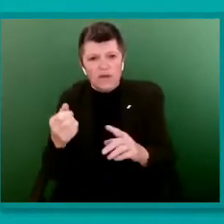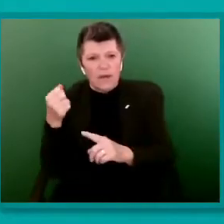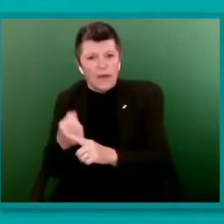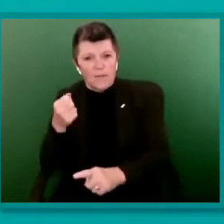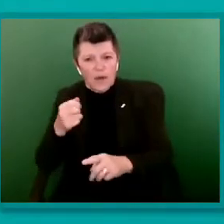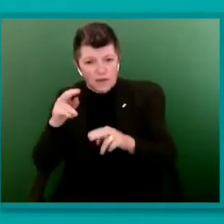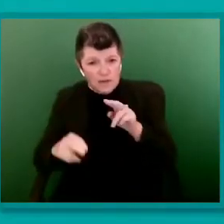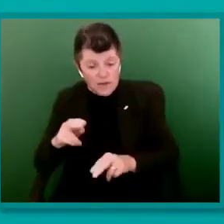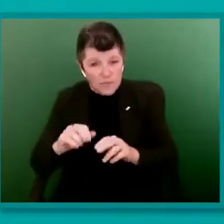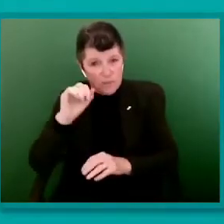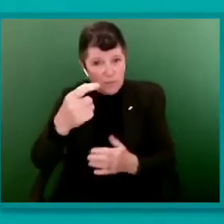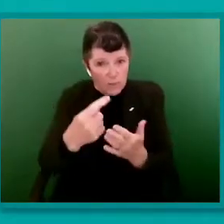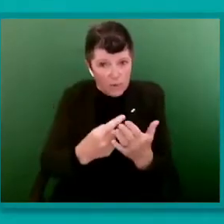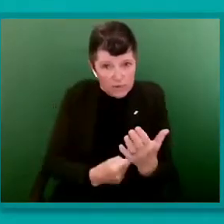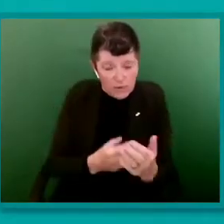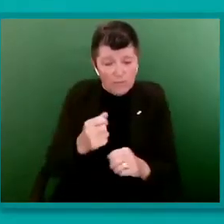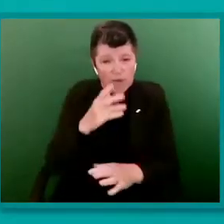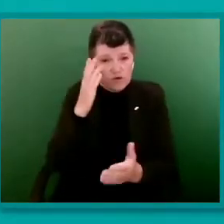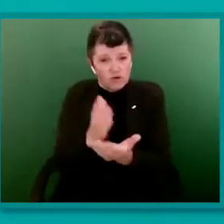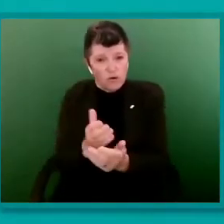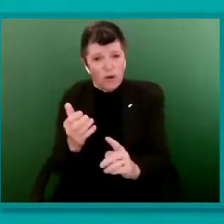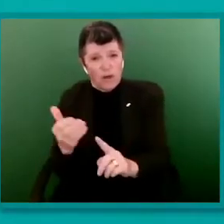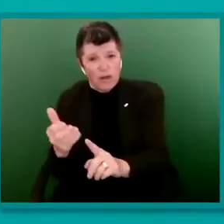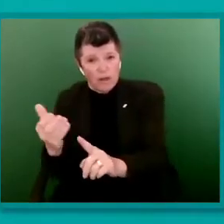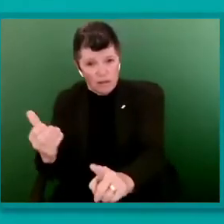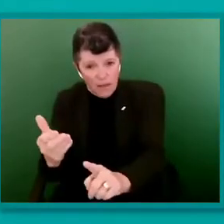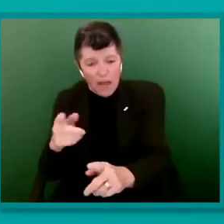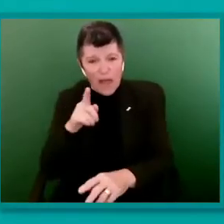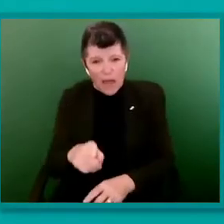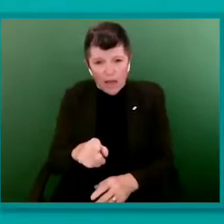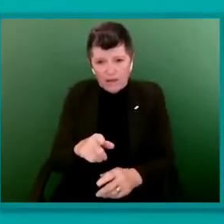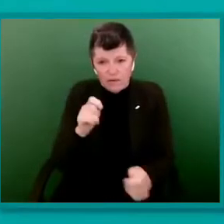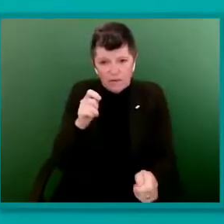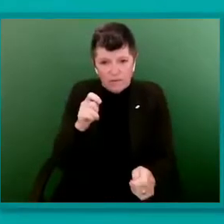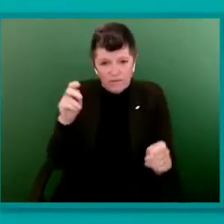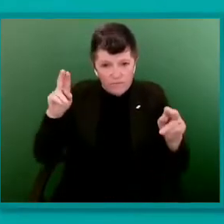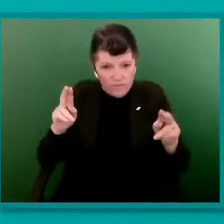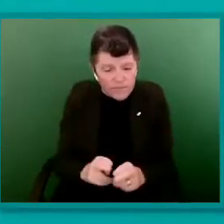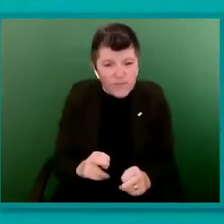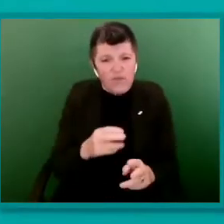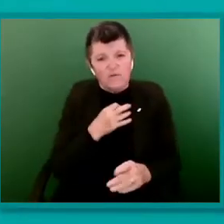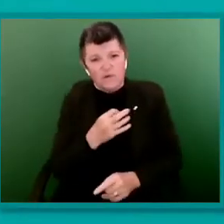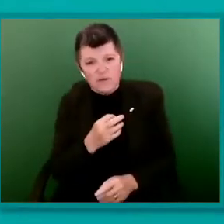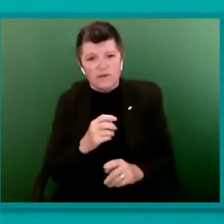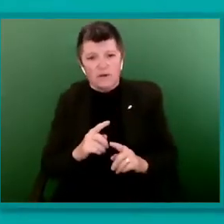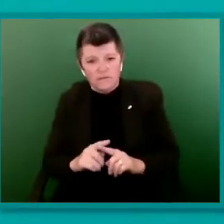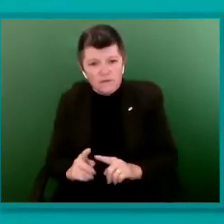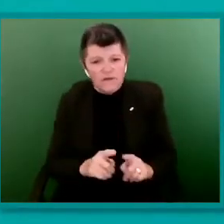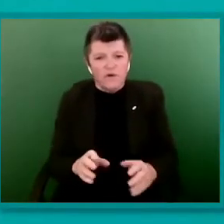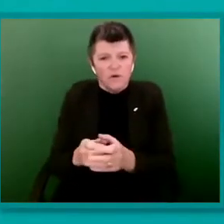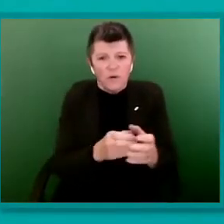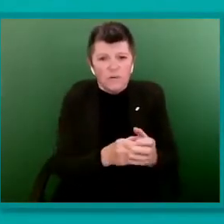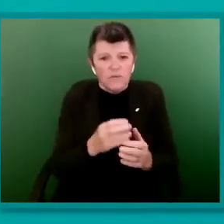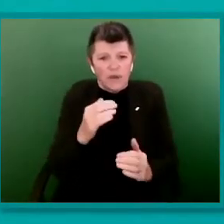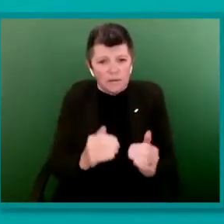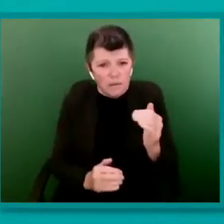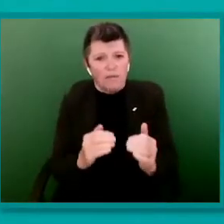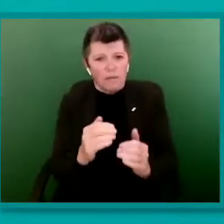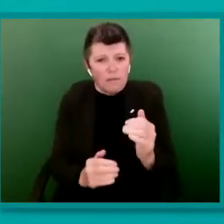they're identifying and mitigating against the risk of different groups being disproportionately adversely affected.